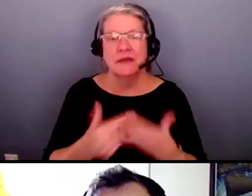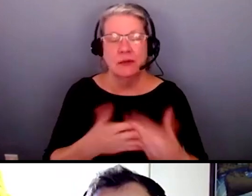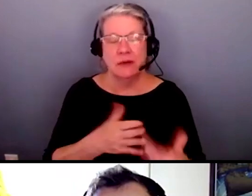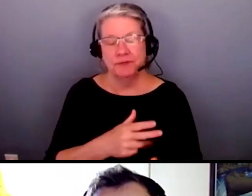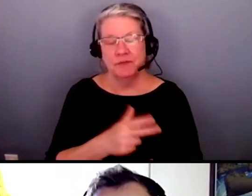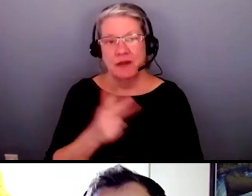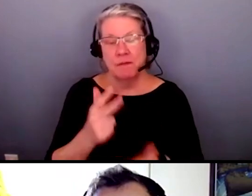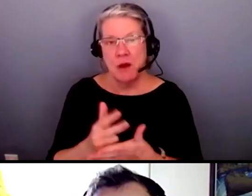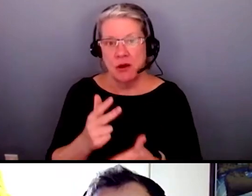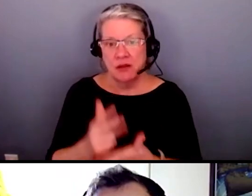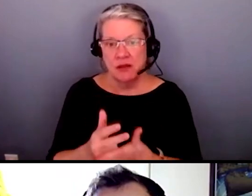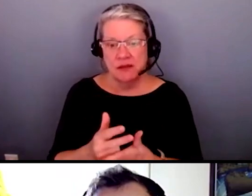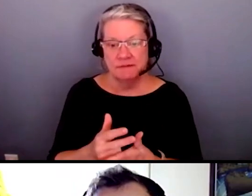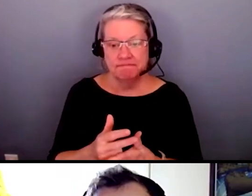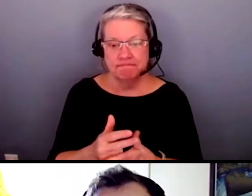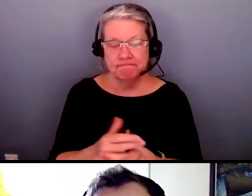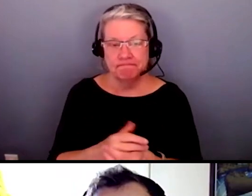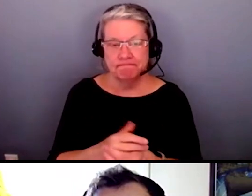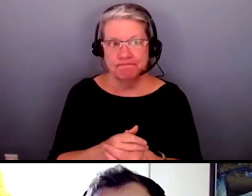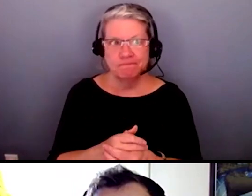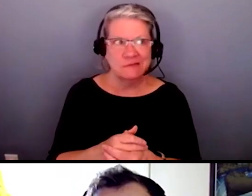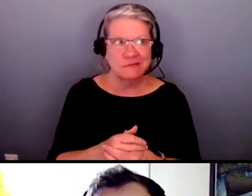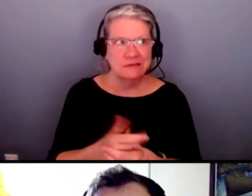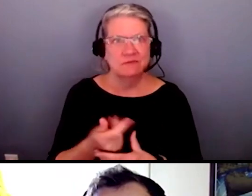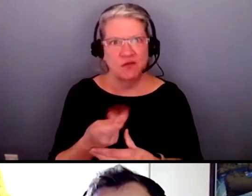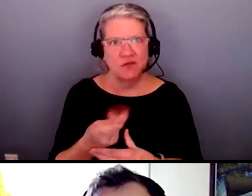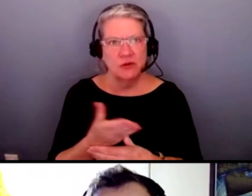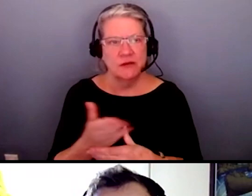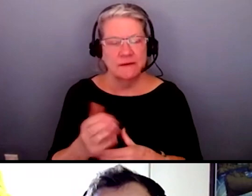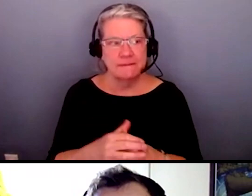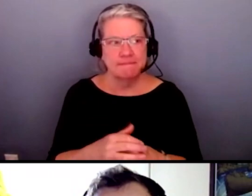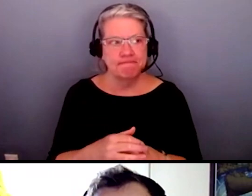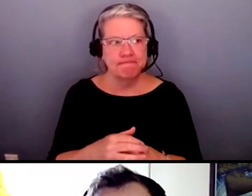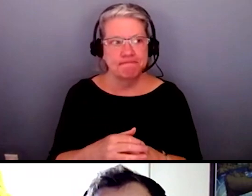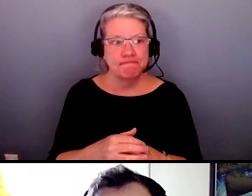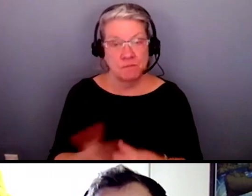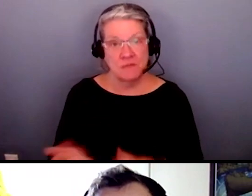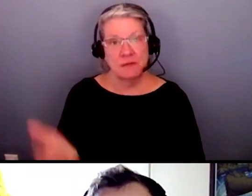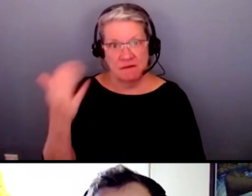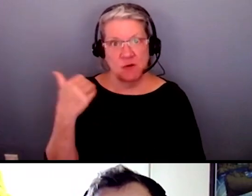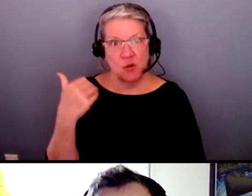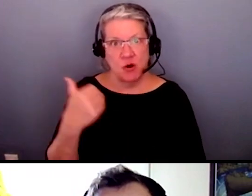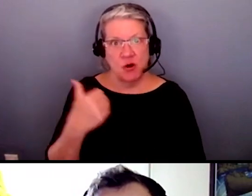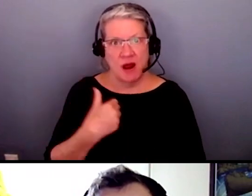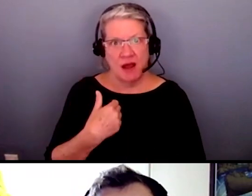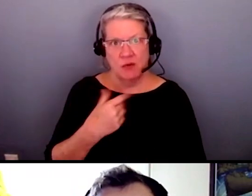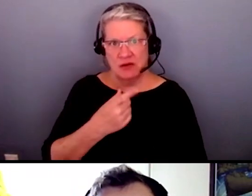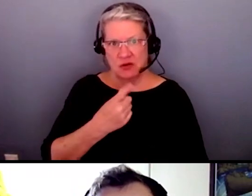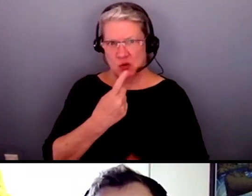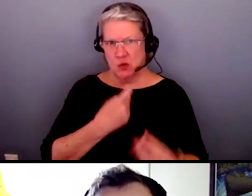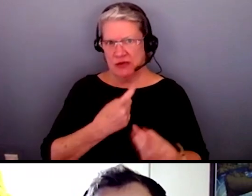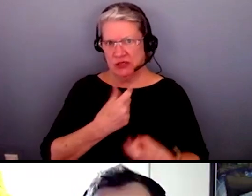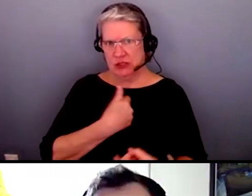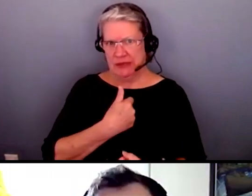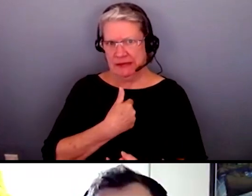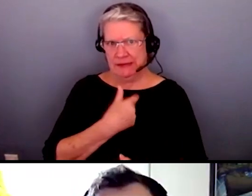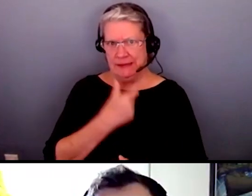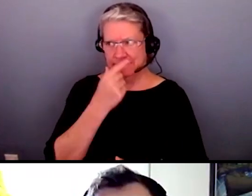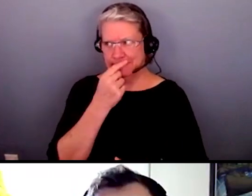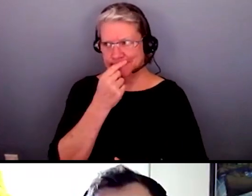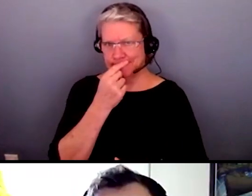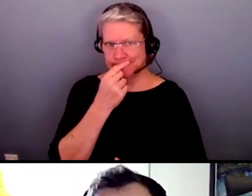a couple things i used to actually question myself um you know like